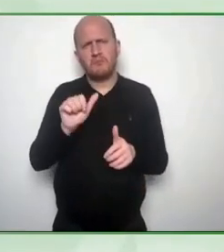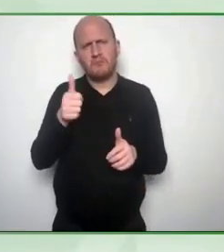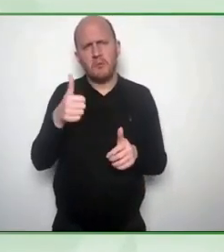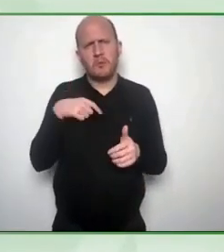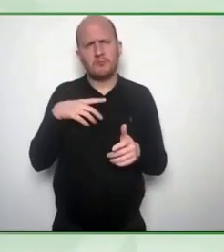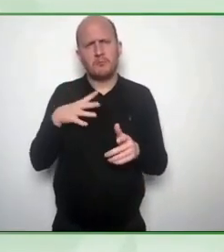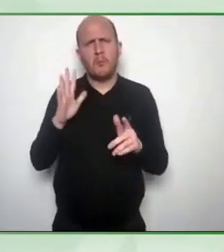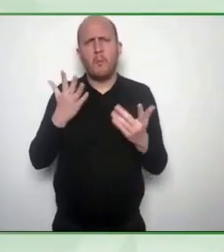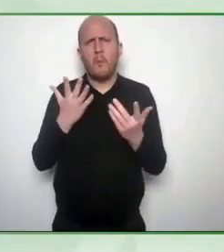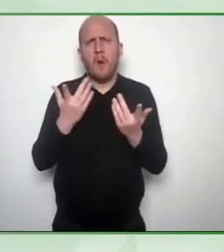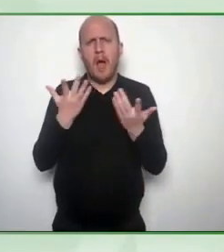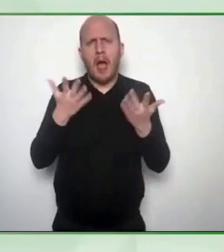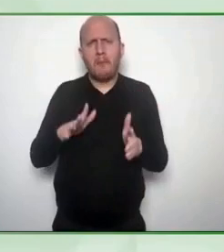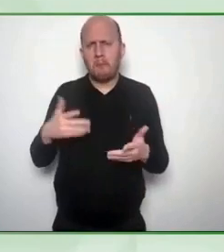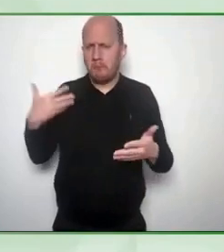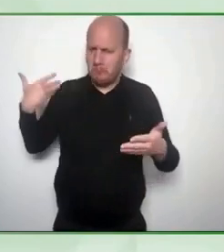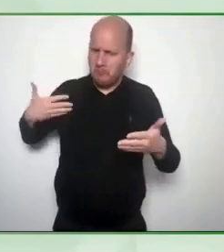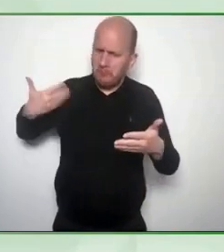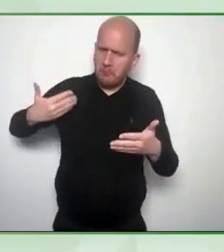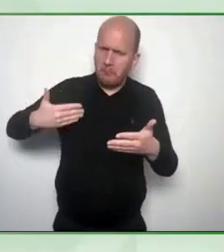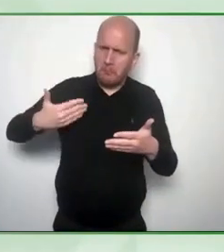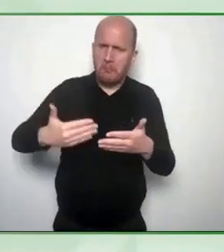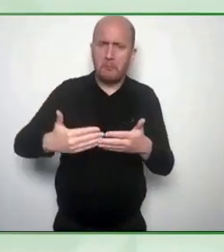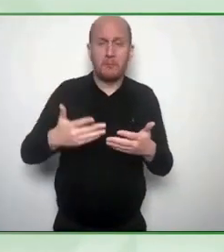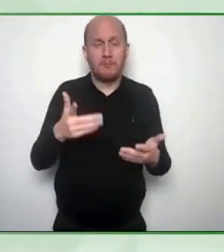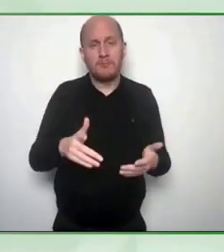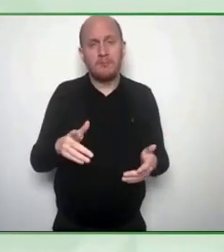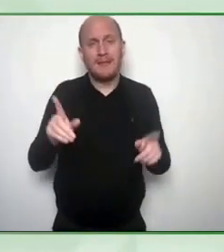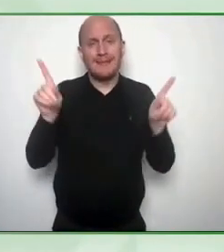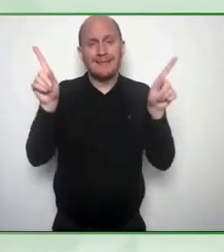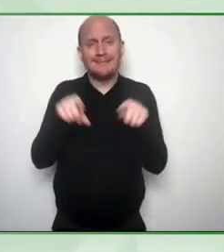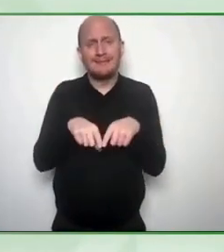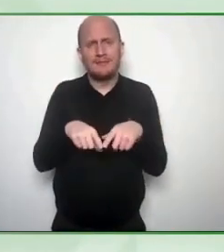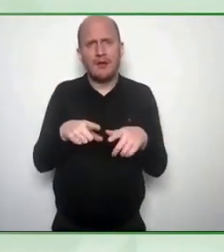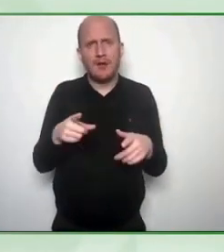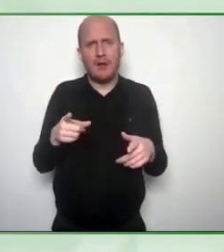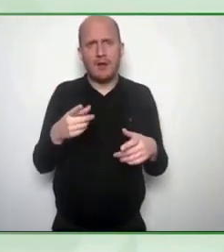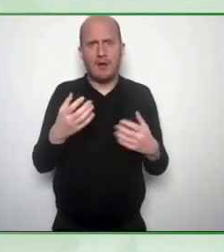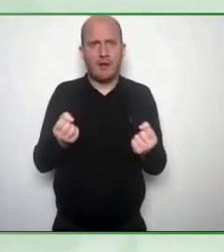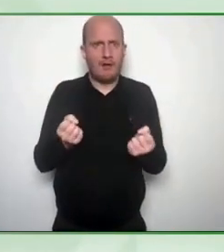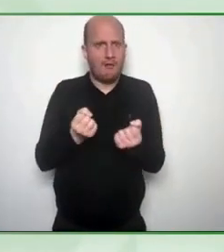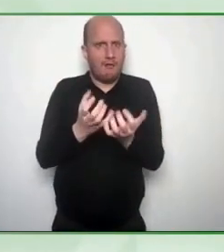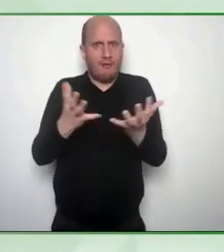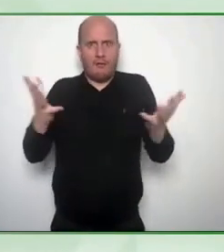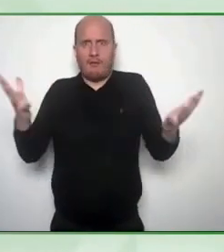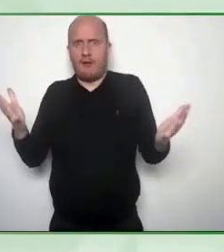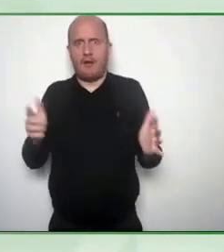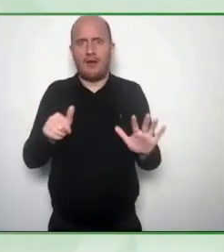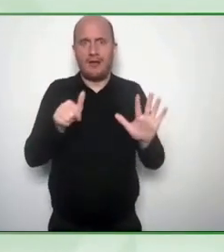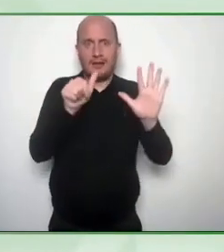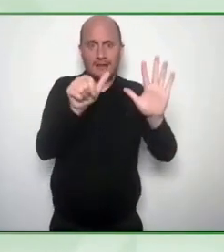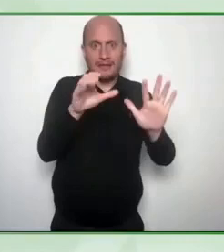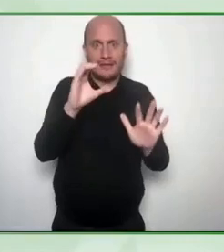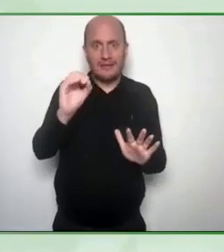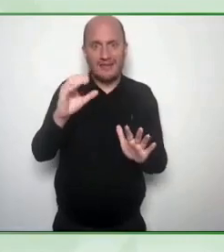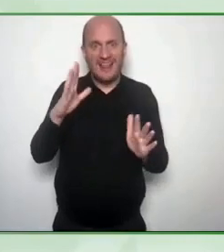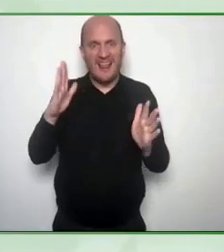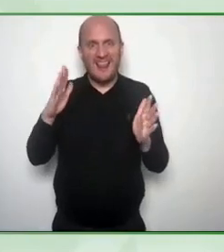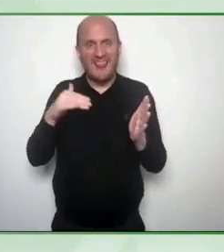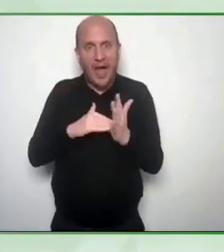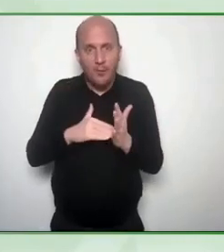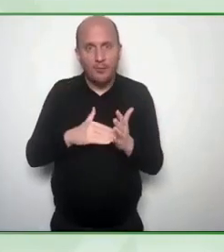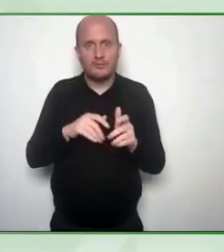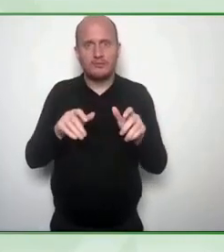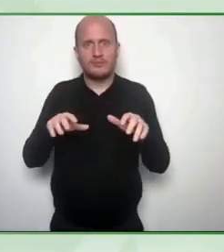ecosystems in the world in the startup space with about 60 000 startups which have raised about